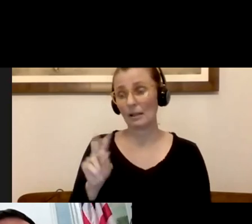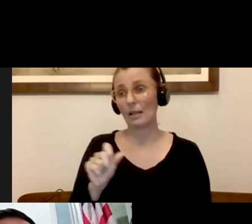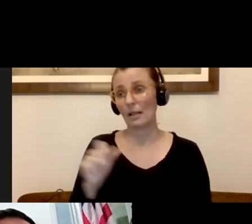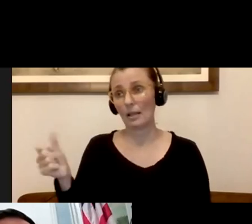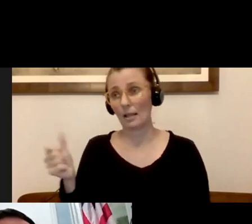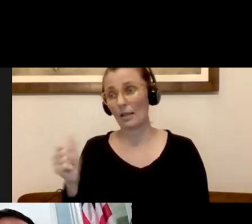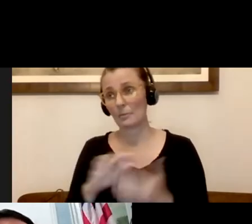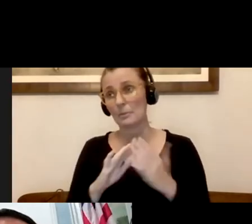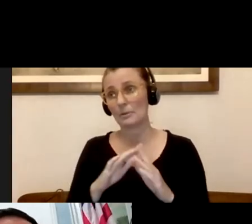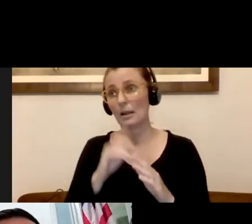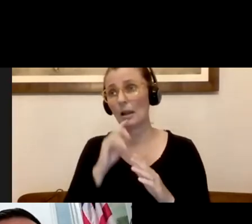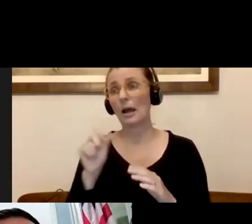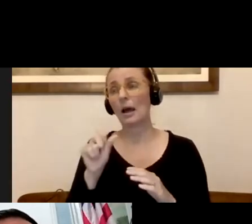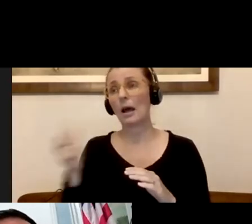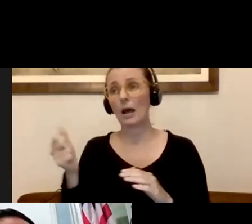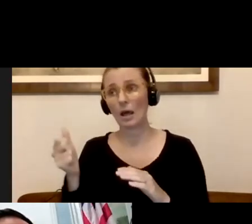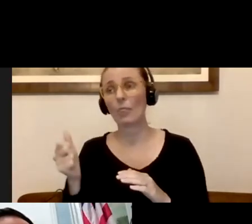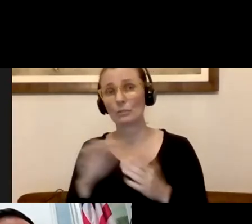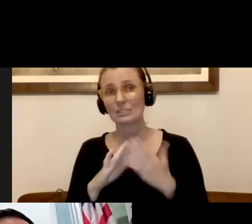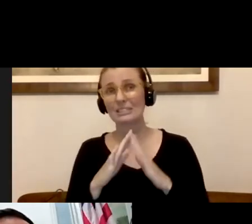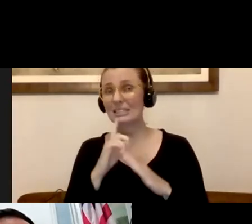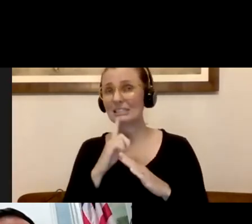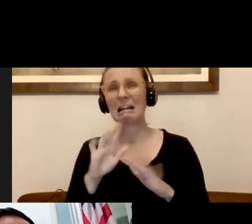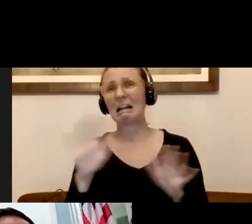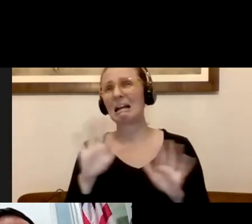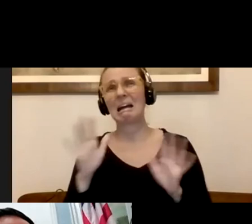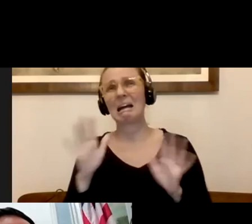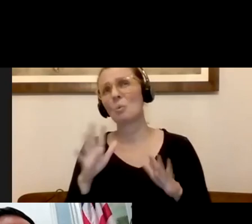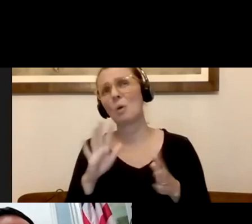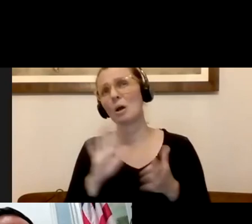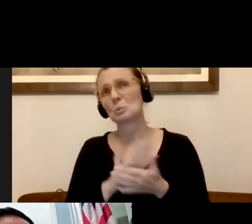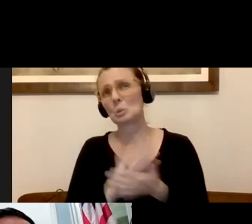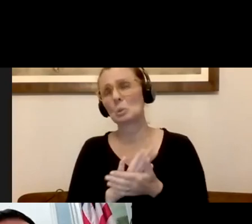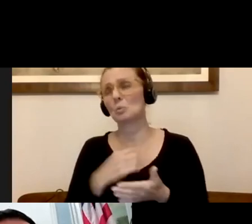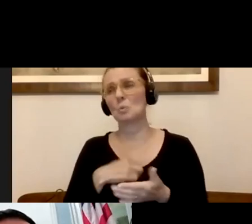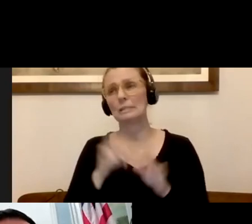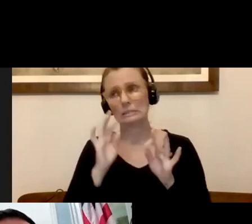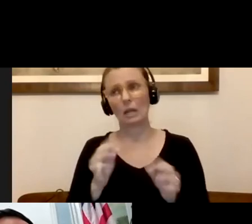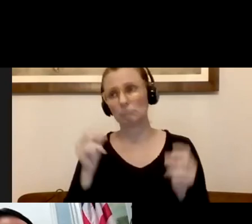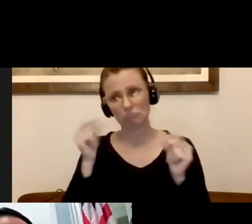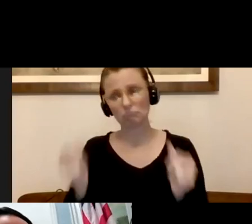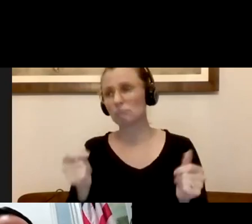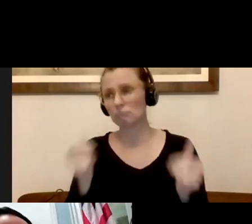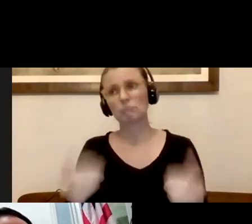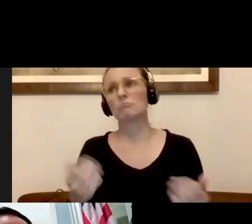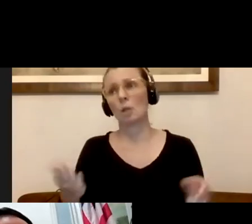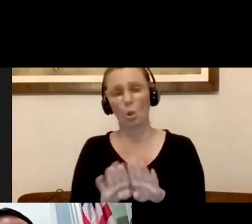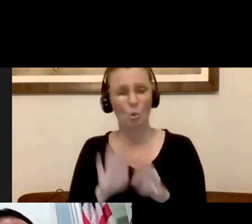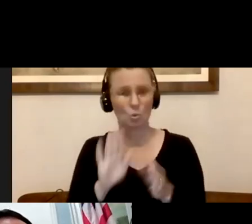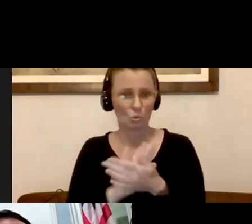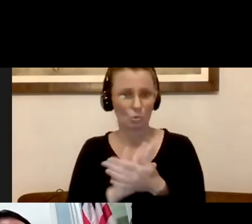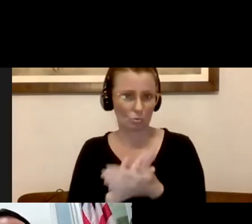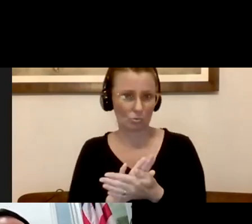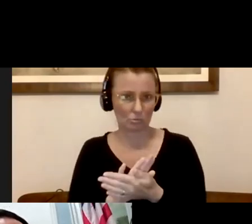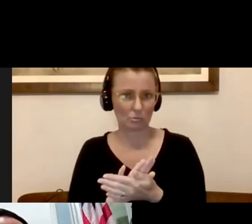its feet on closing schools, we went ahead and did not wait, because we knew it was too risky, and lives would be lost. Finally, the state came along.